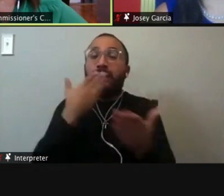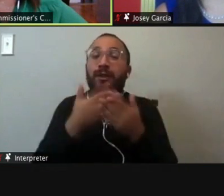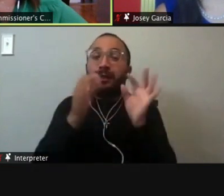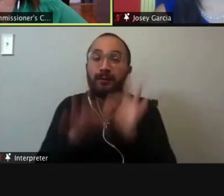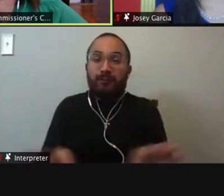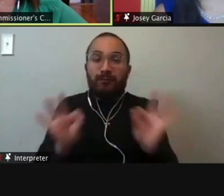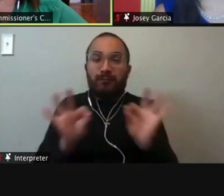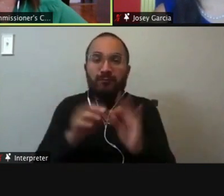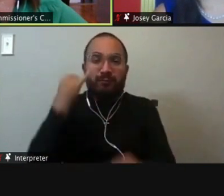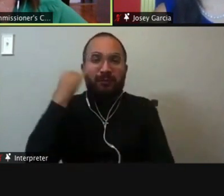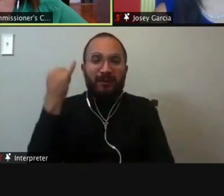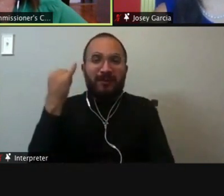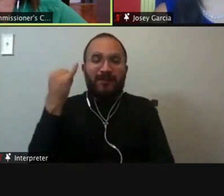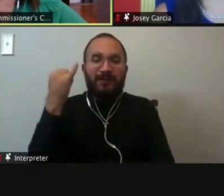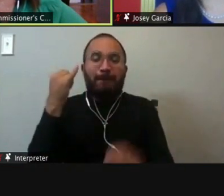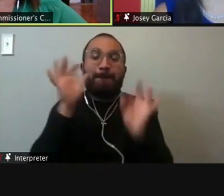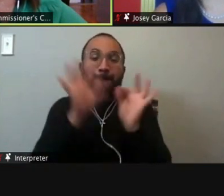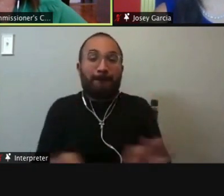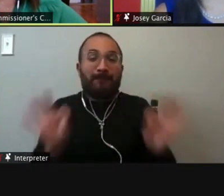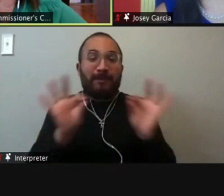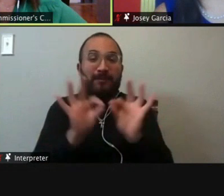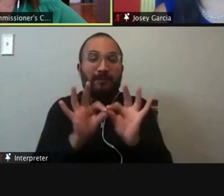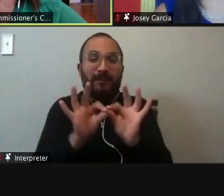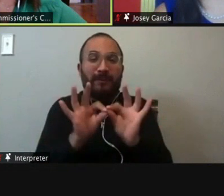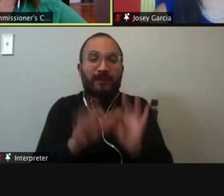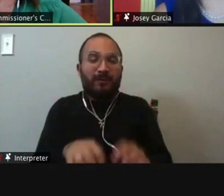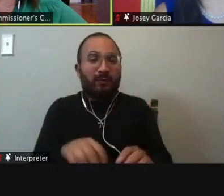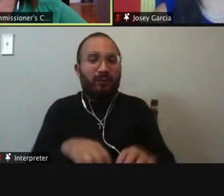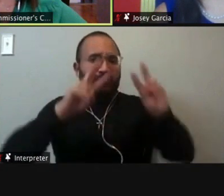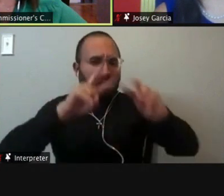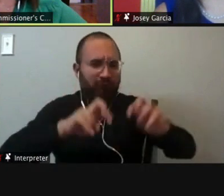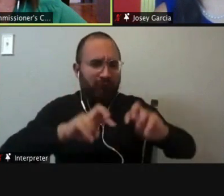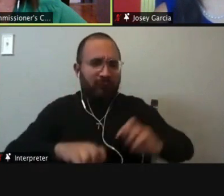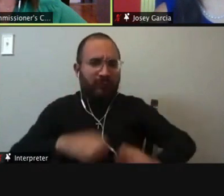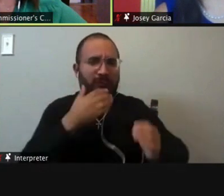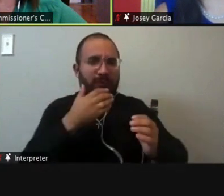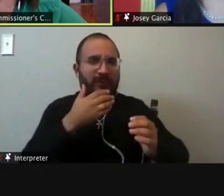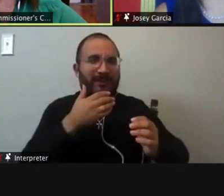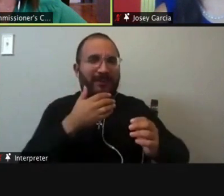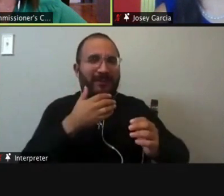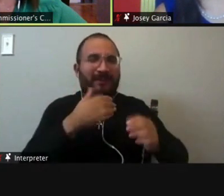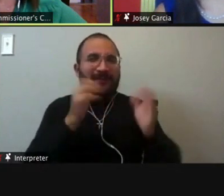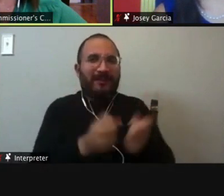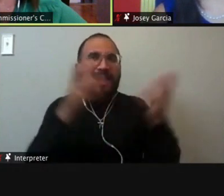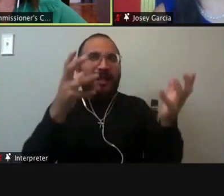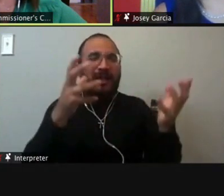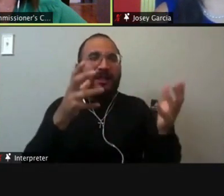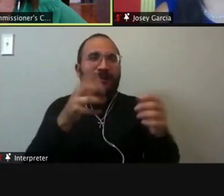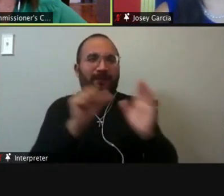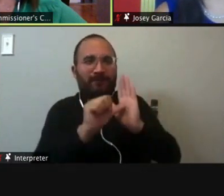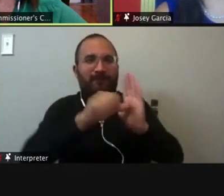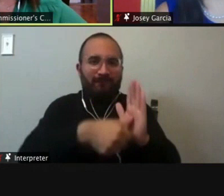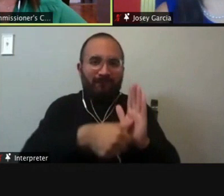also important that we look at whether there's a neat, great enough need for a particular specialty court, because at the